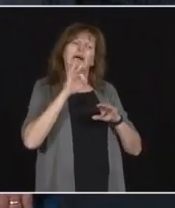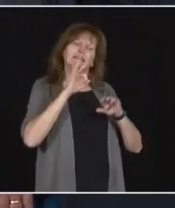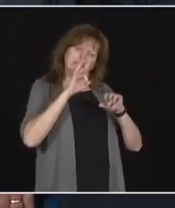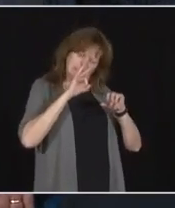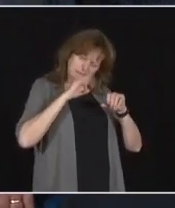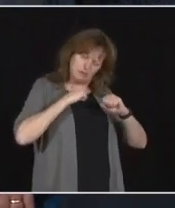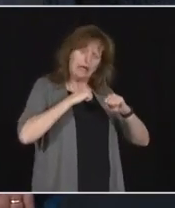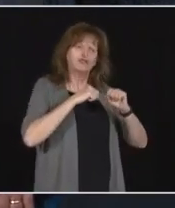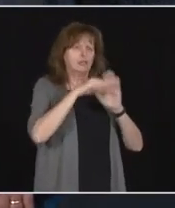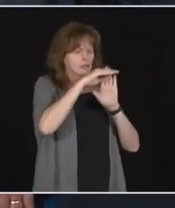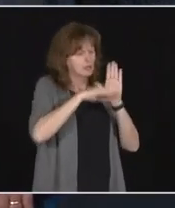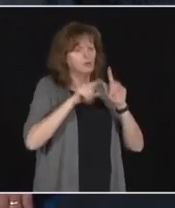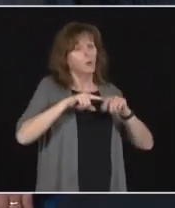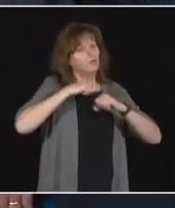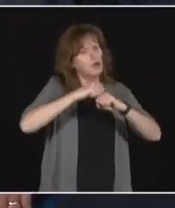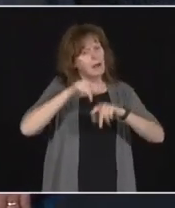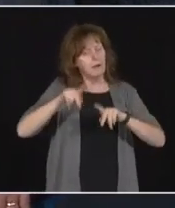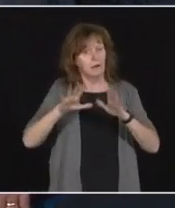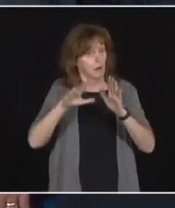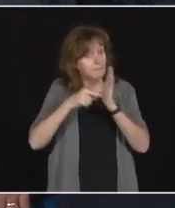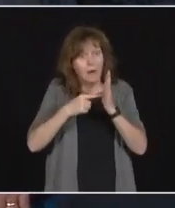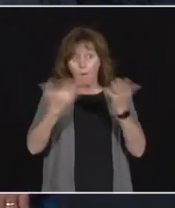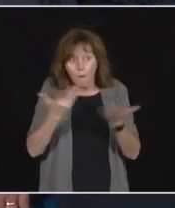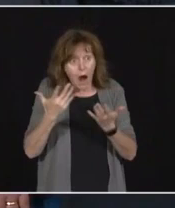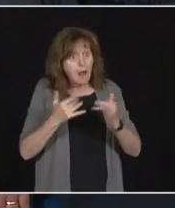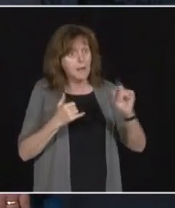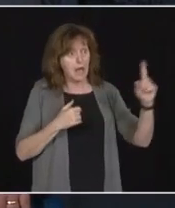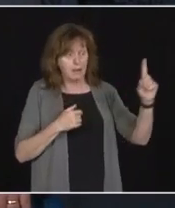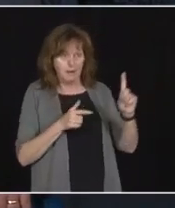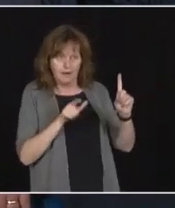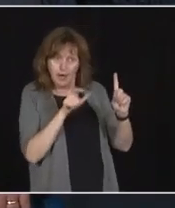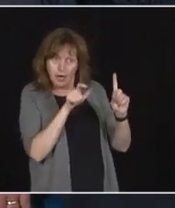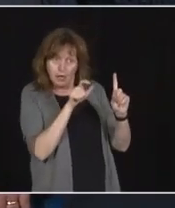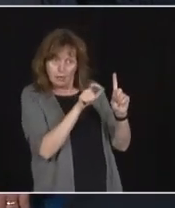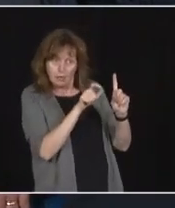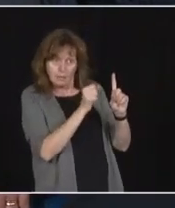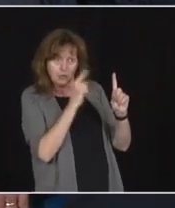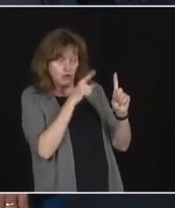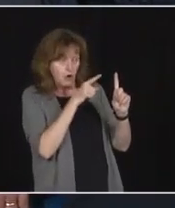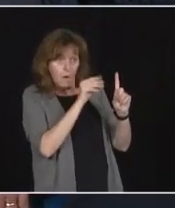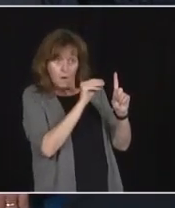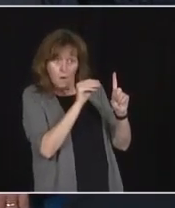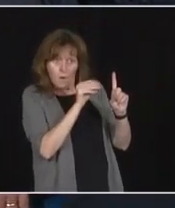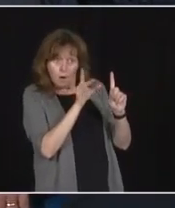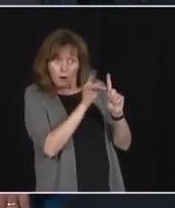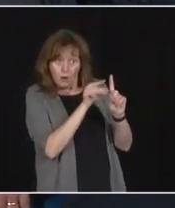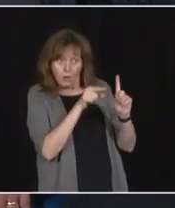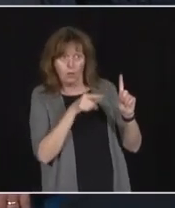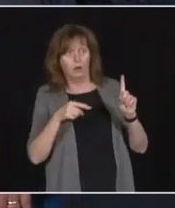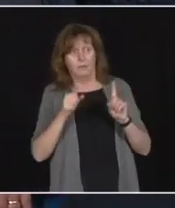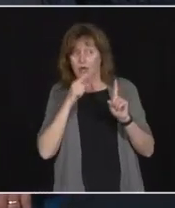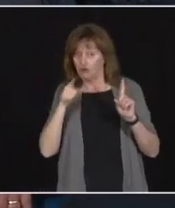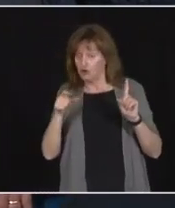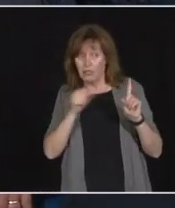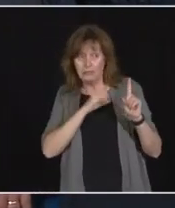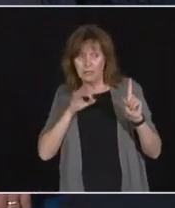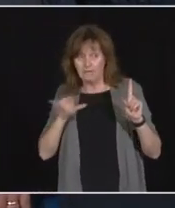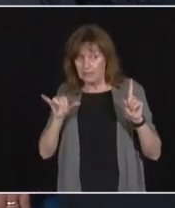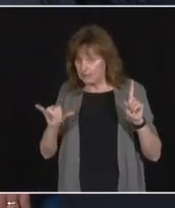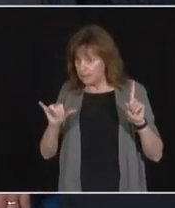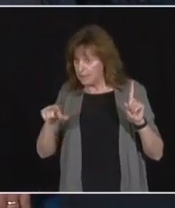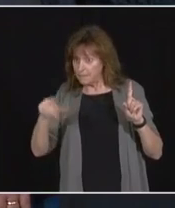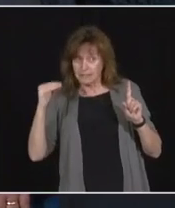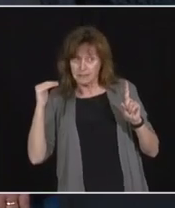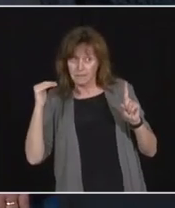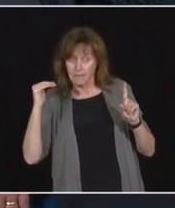contain the spread through infection control and maintain staffing levels. And we need to continue proceeding cautiously,